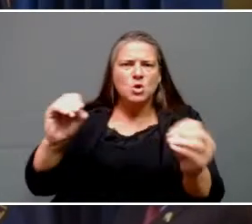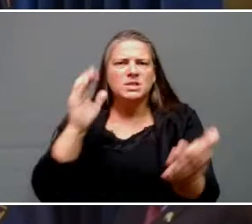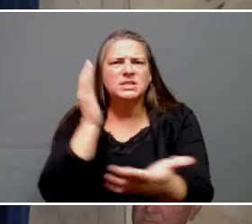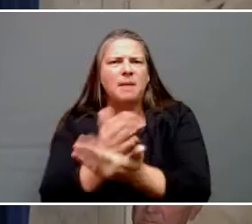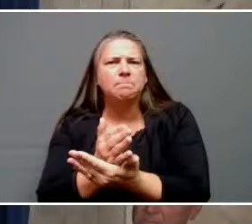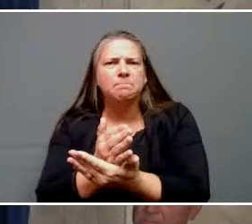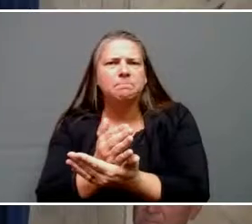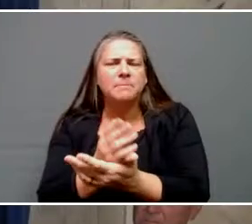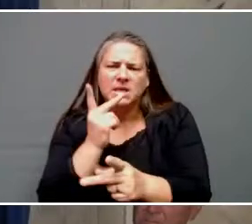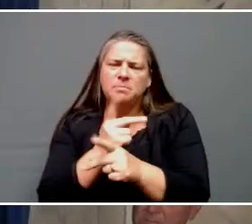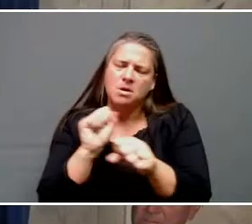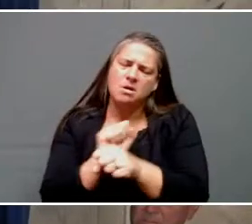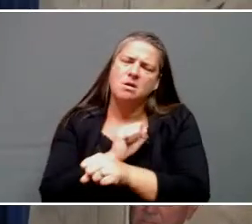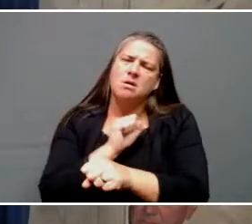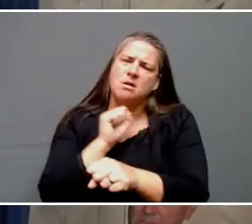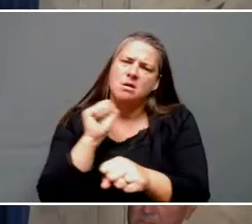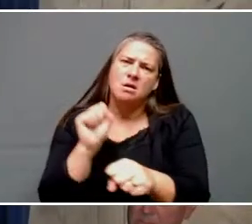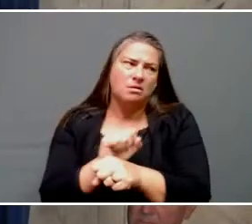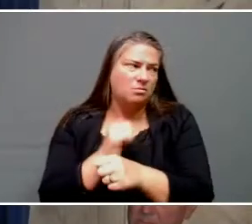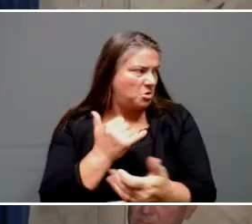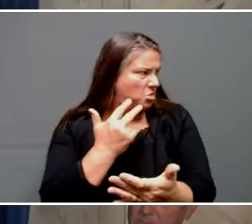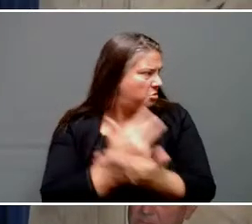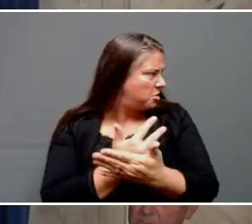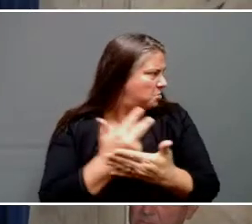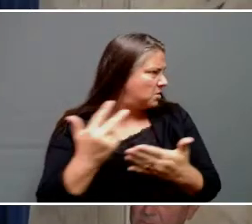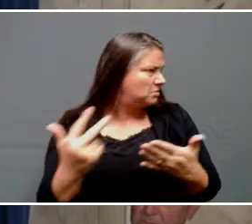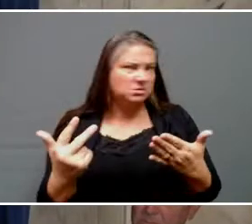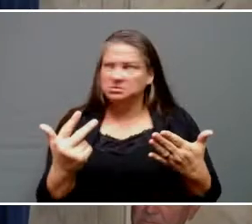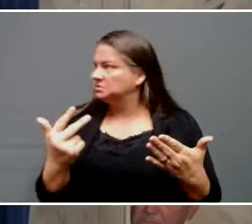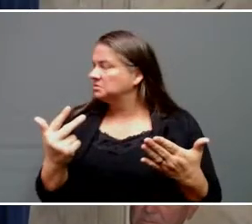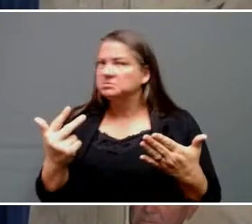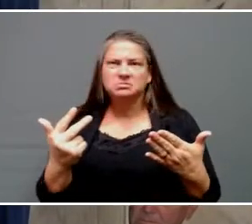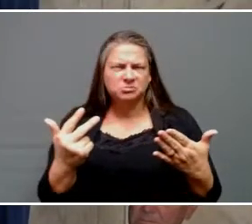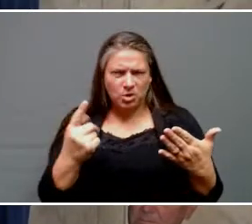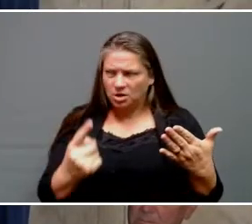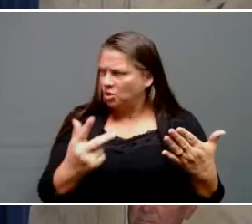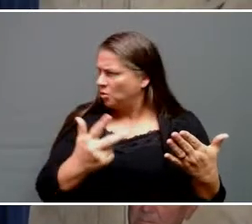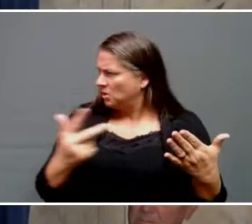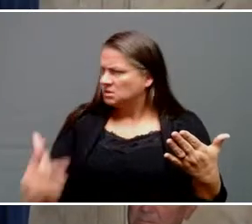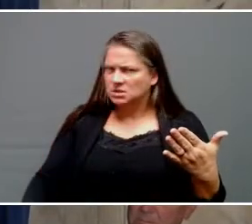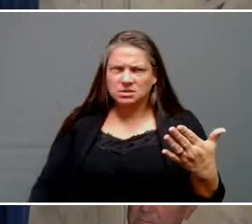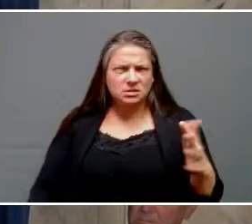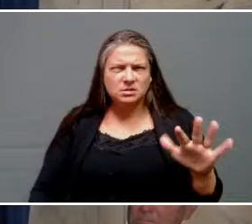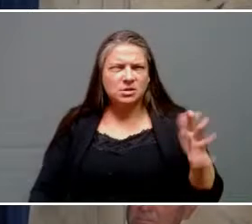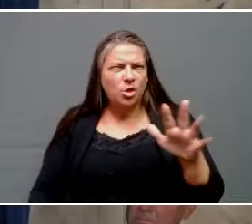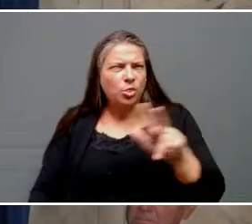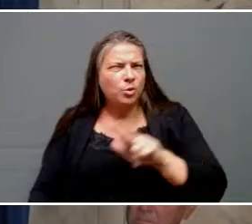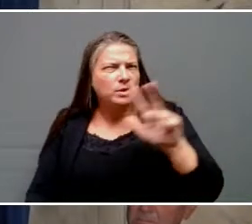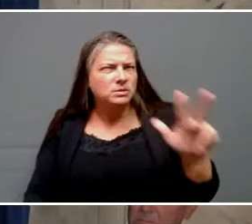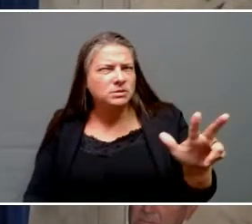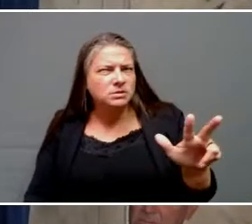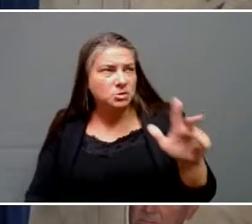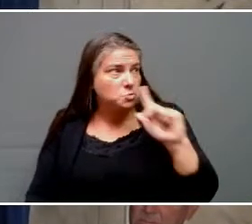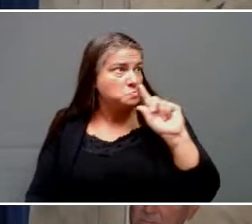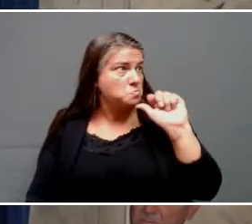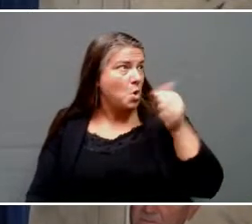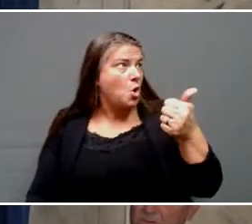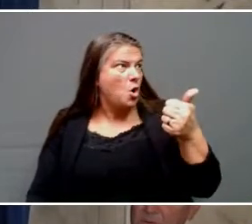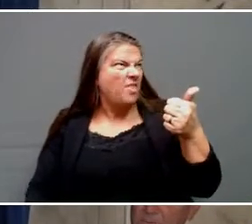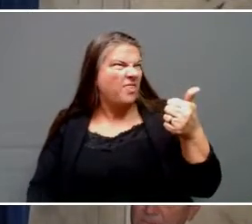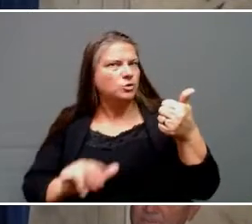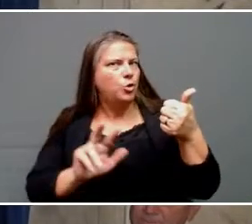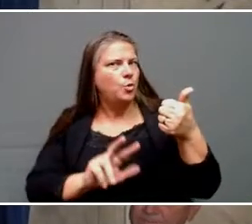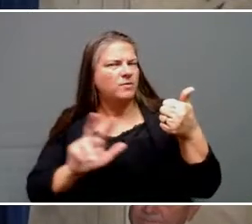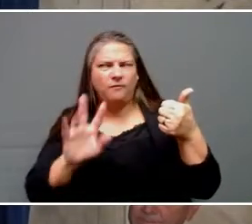now three weeks. Am I off on that? Right there? Right at three weeks, think, tomorrow. Four